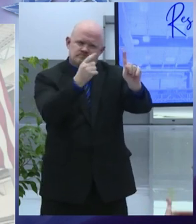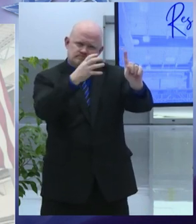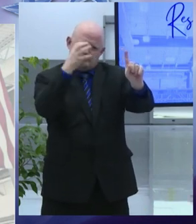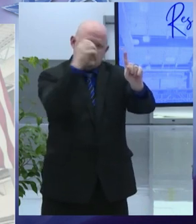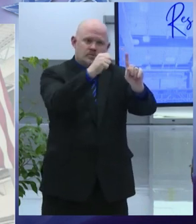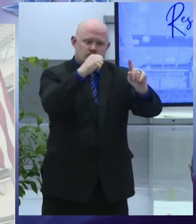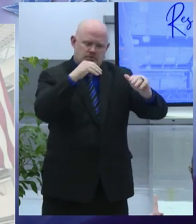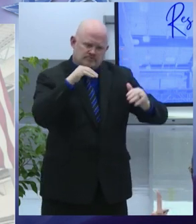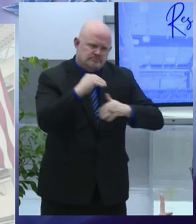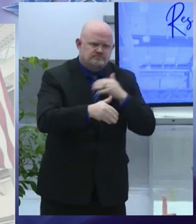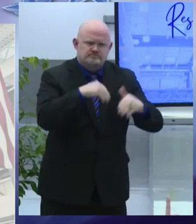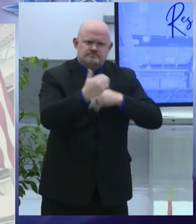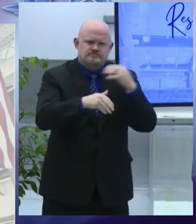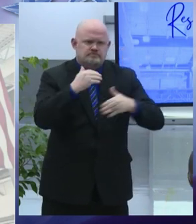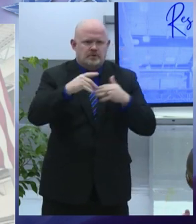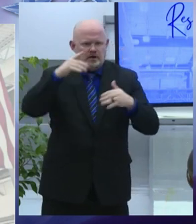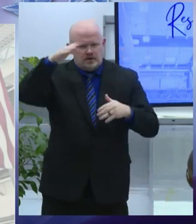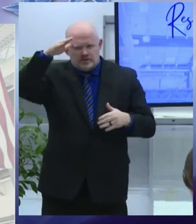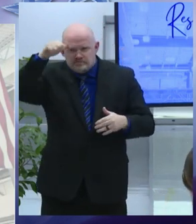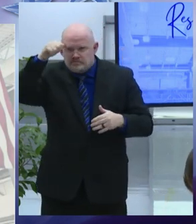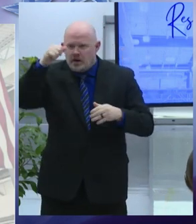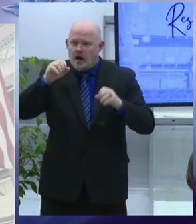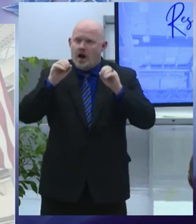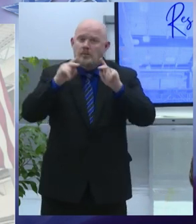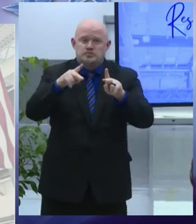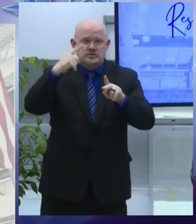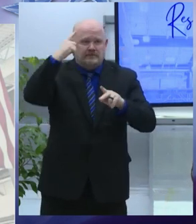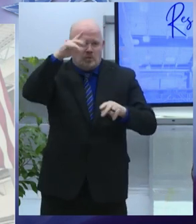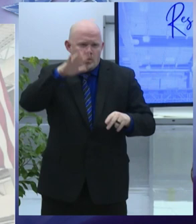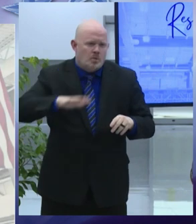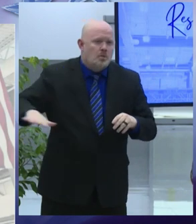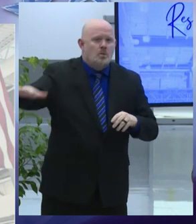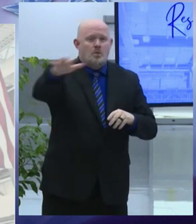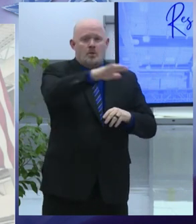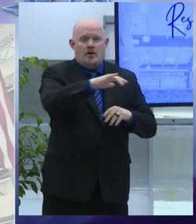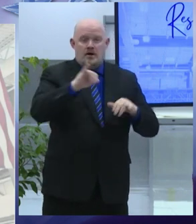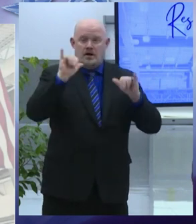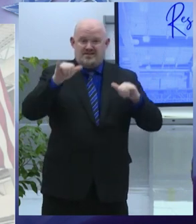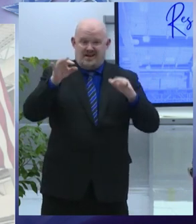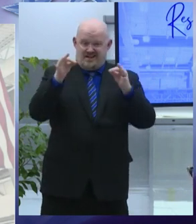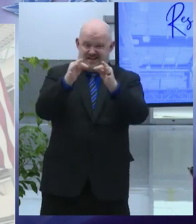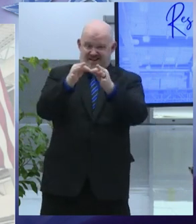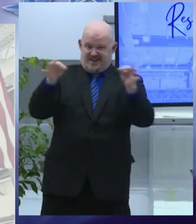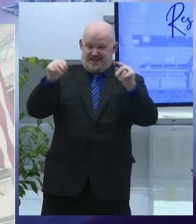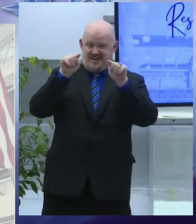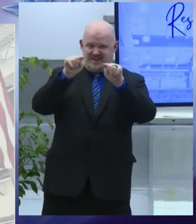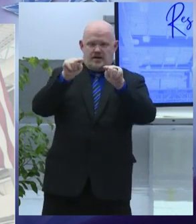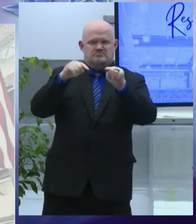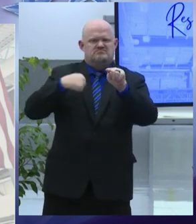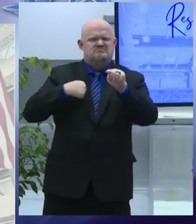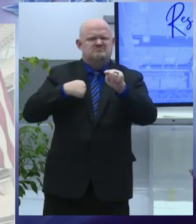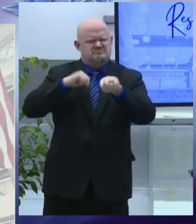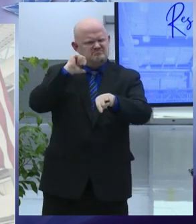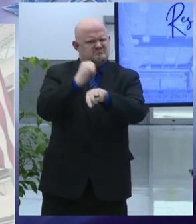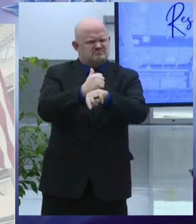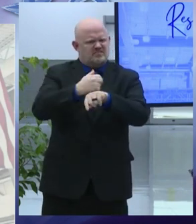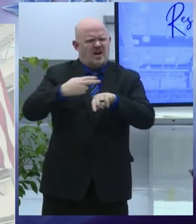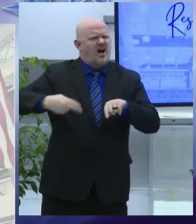I make that statement with high expectations and equal awareness that we are far from where we need to be